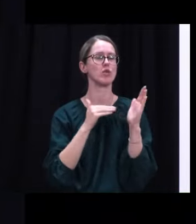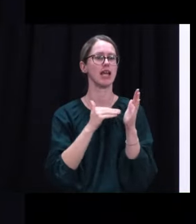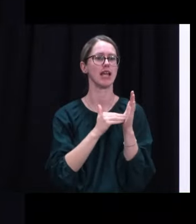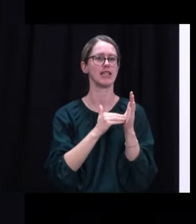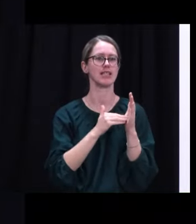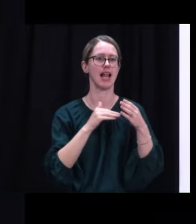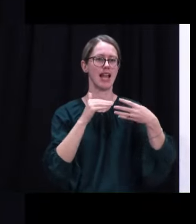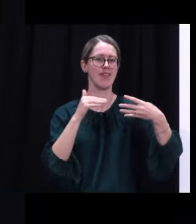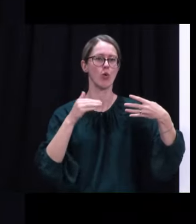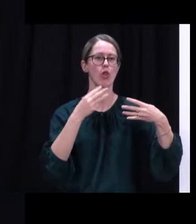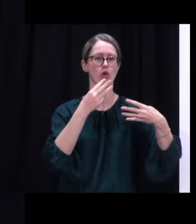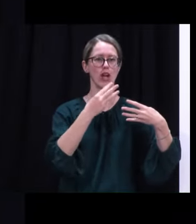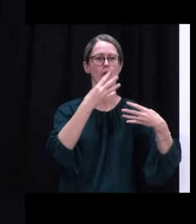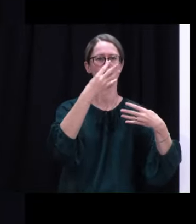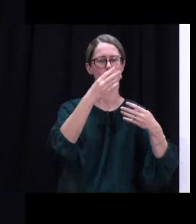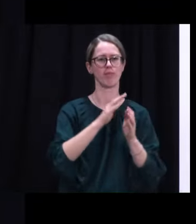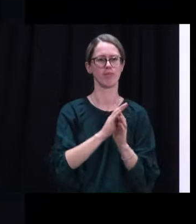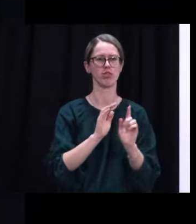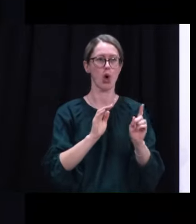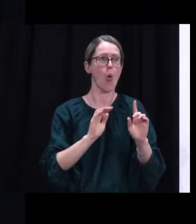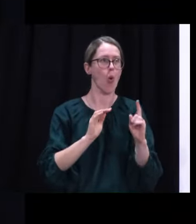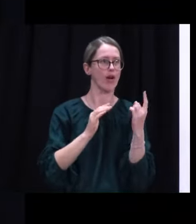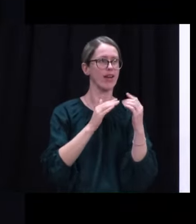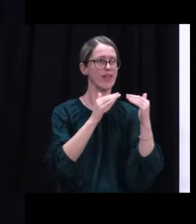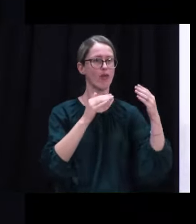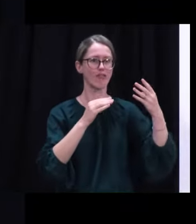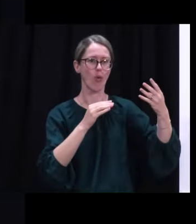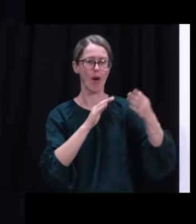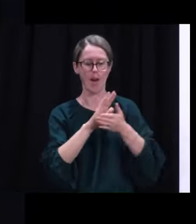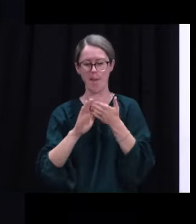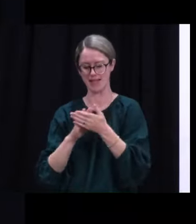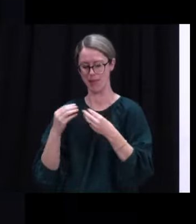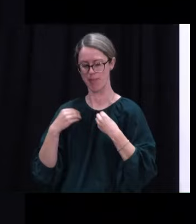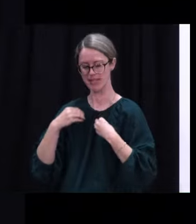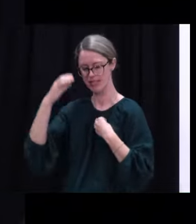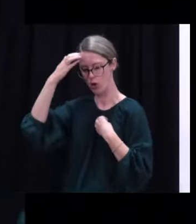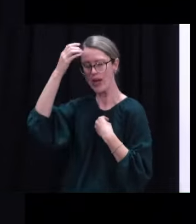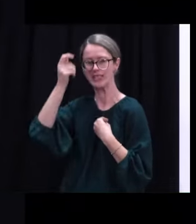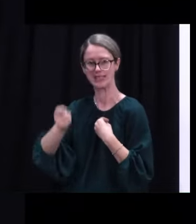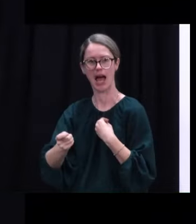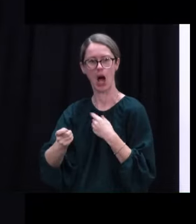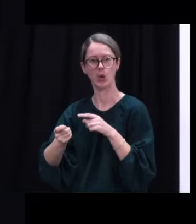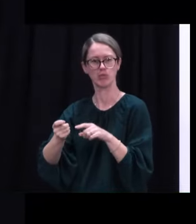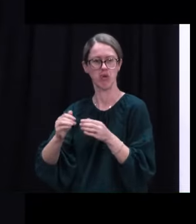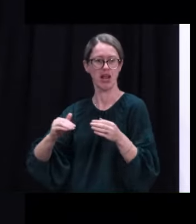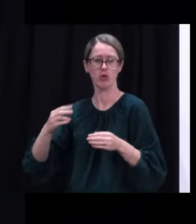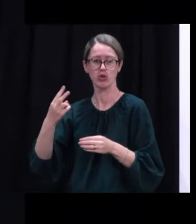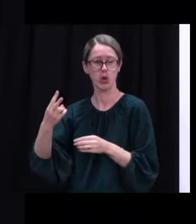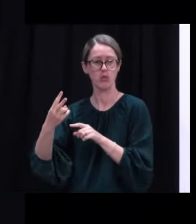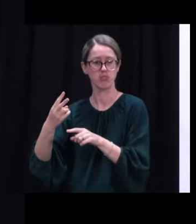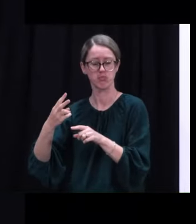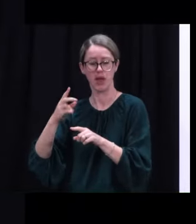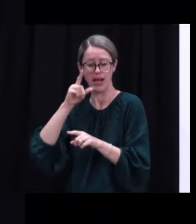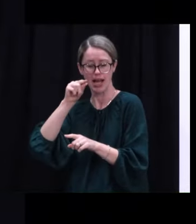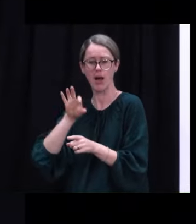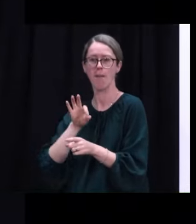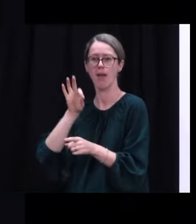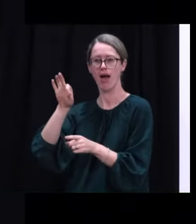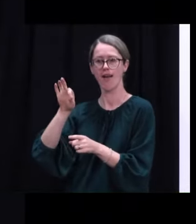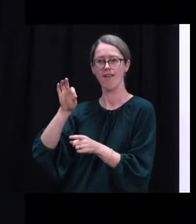Level 3 or 4. So that means, for instance, a business in Queenstown, which is in Level 2, can still apply.